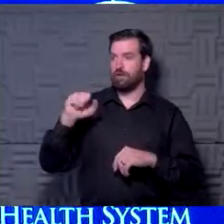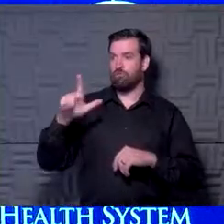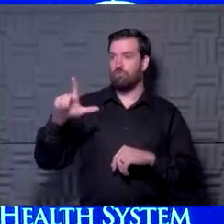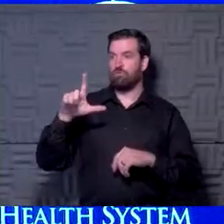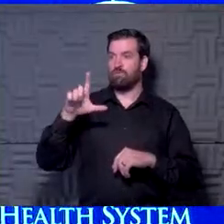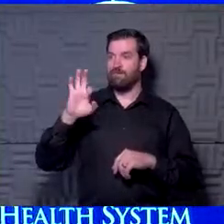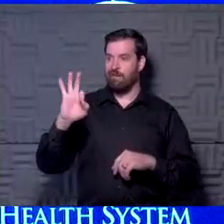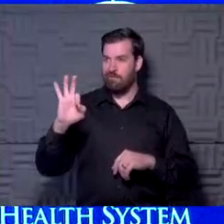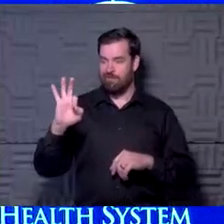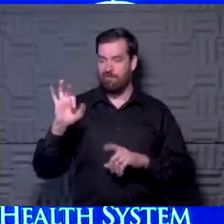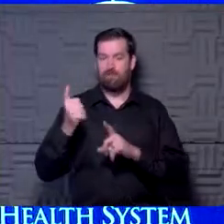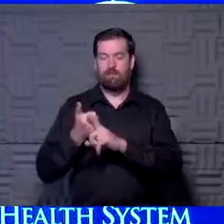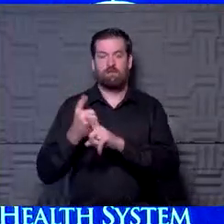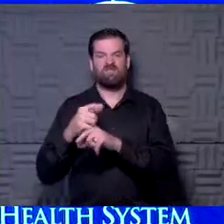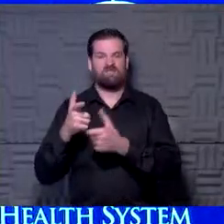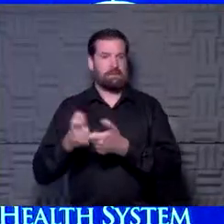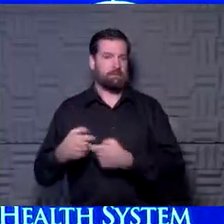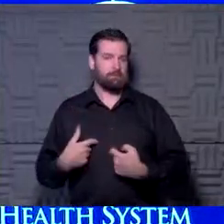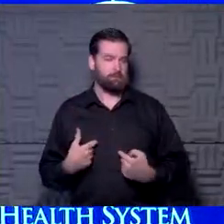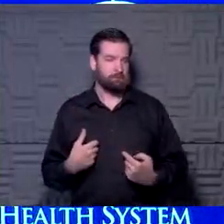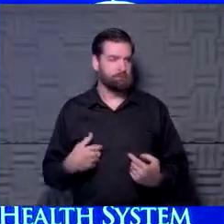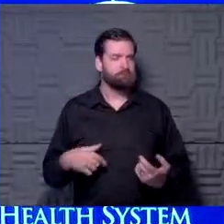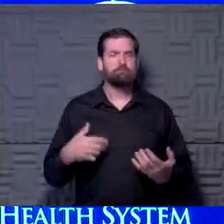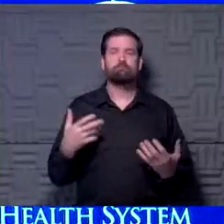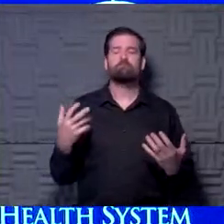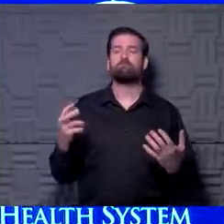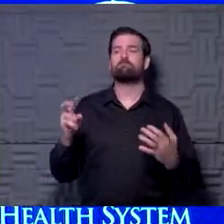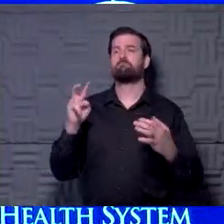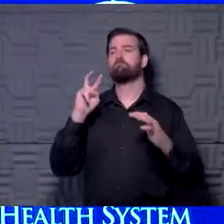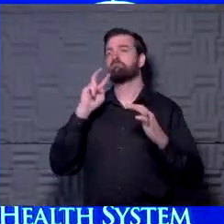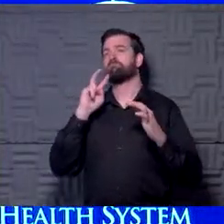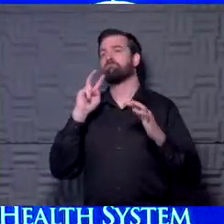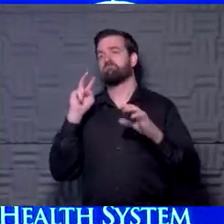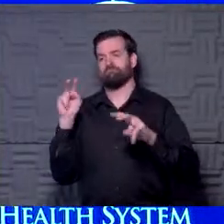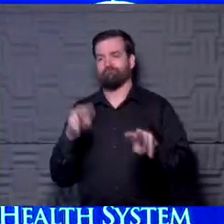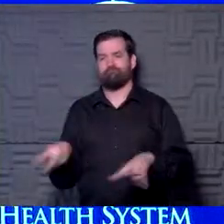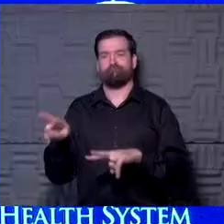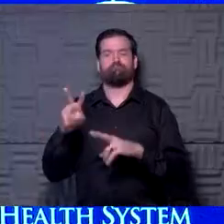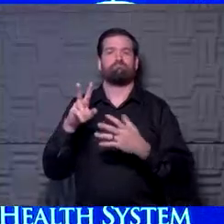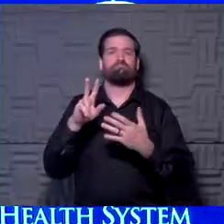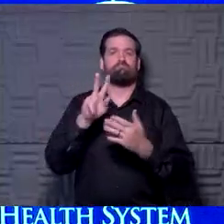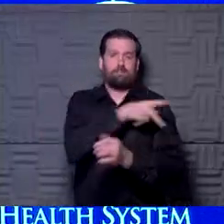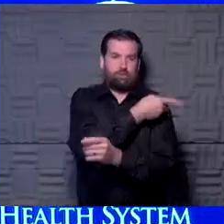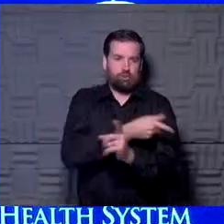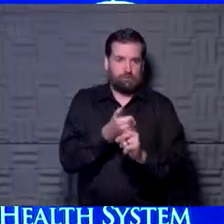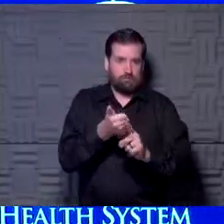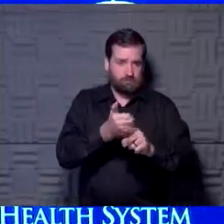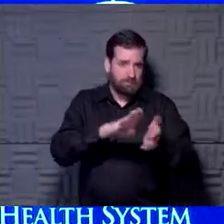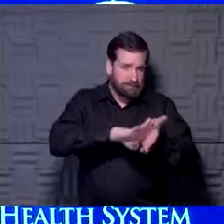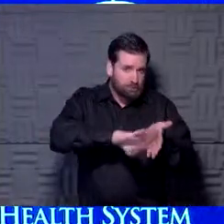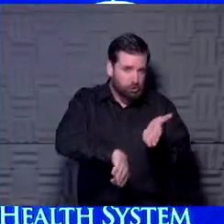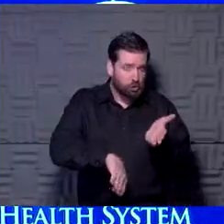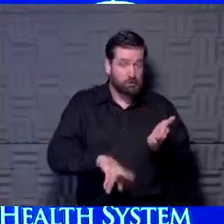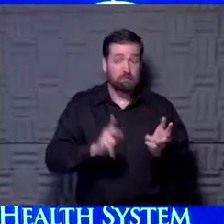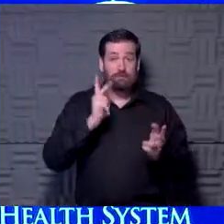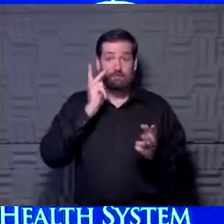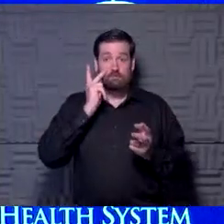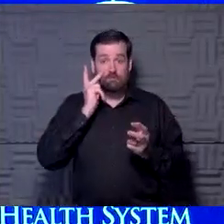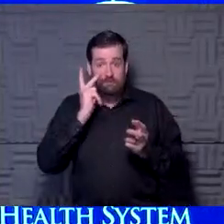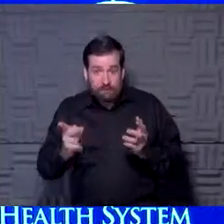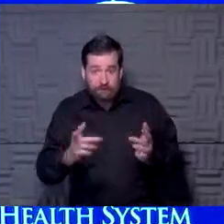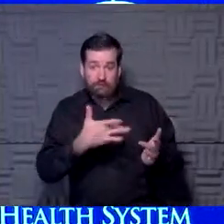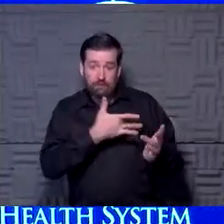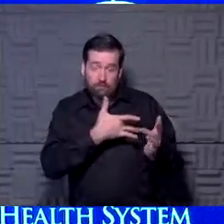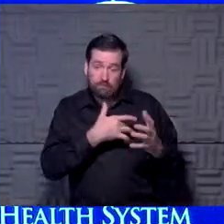me, and he wants to know, what do you see in patients that are discharged? Are you seeing the myocarditis?